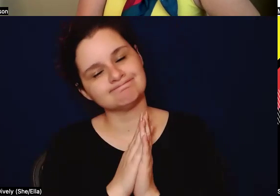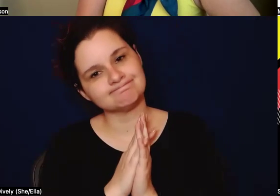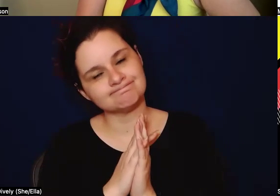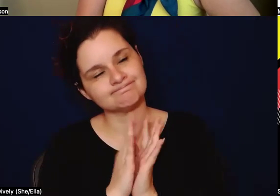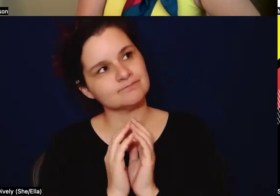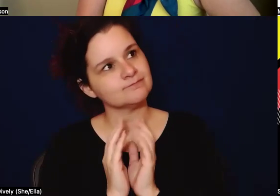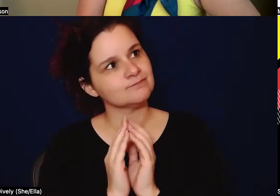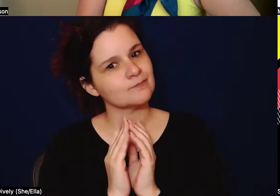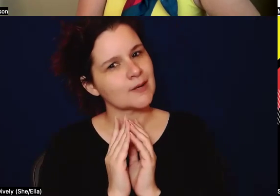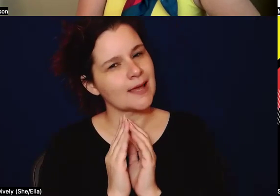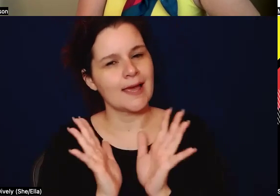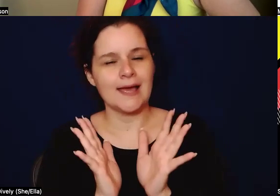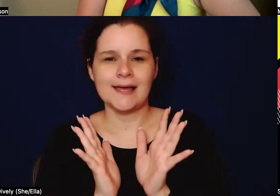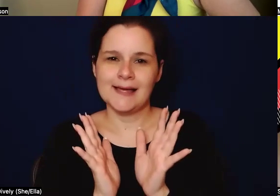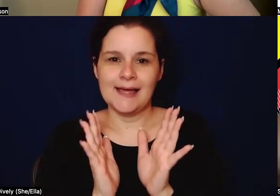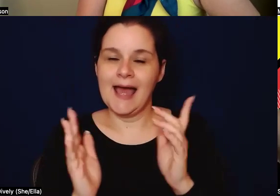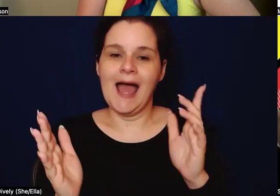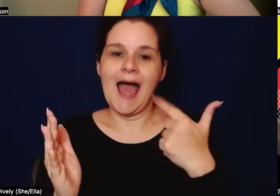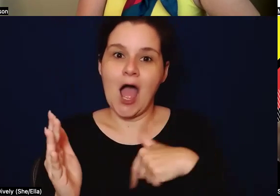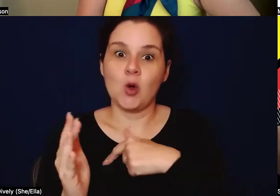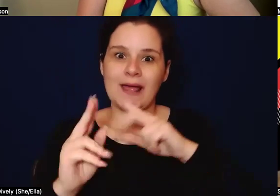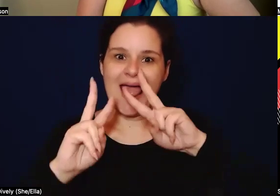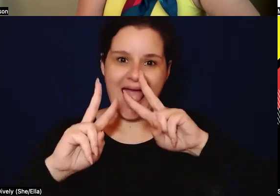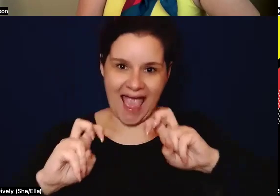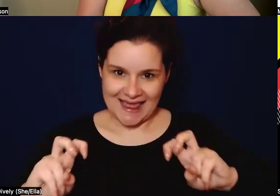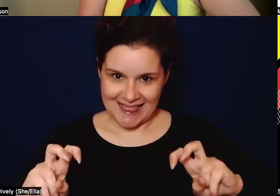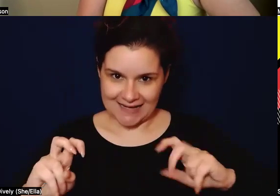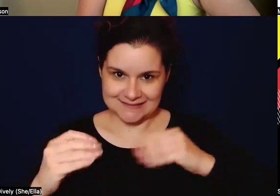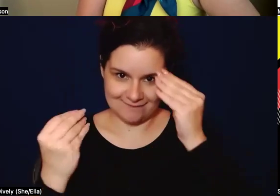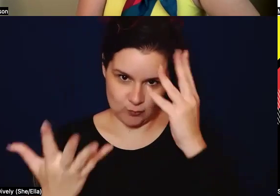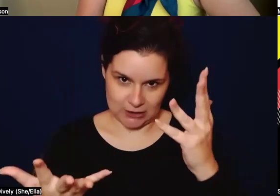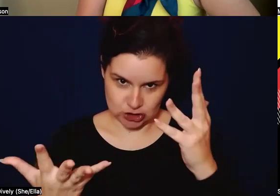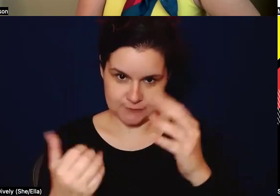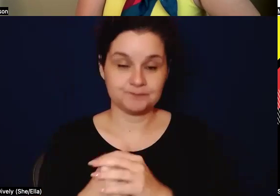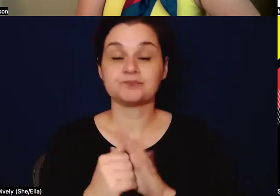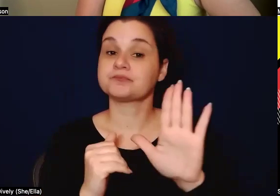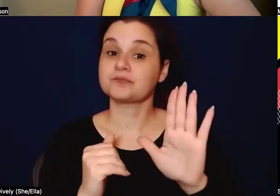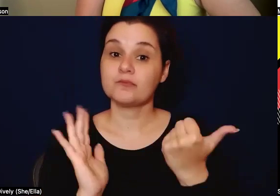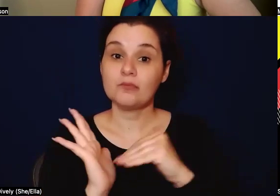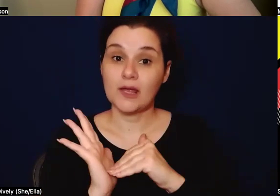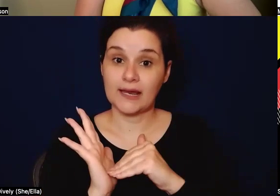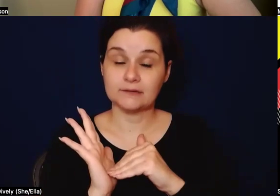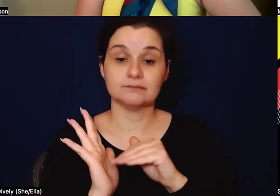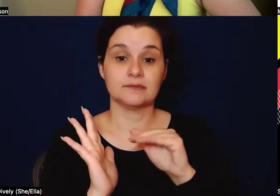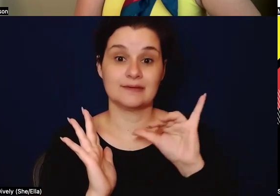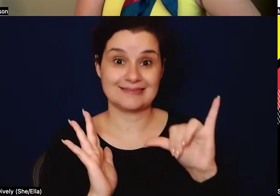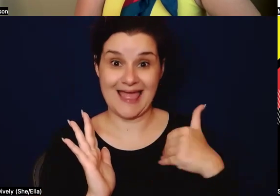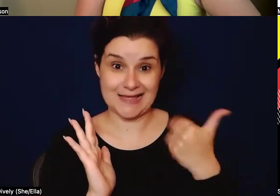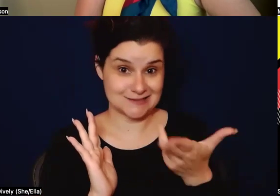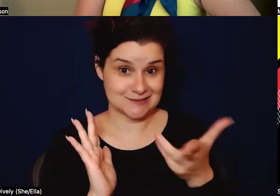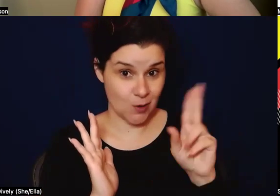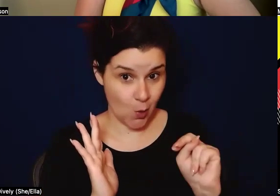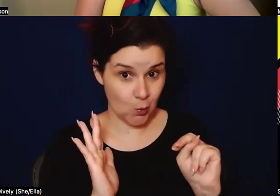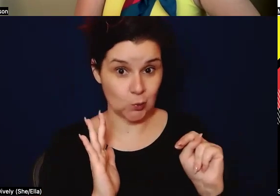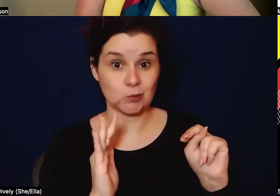I guess sort of, you know, how we analyze the information. Um, and again, that has its own meaning and